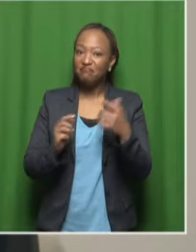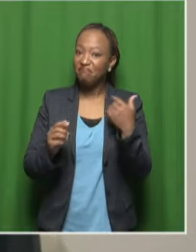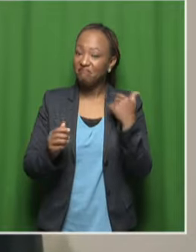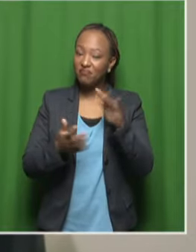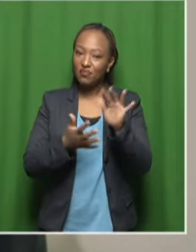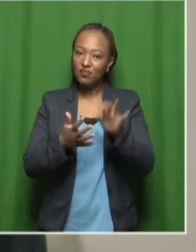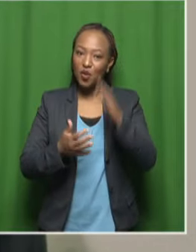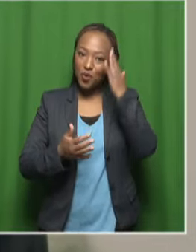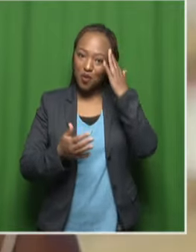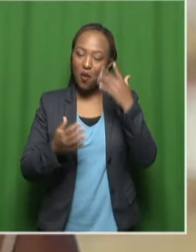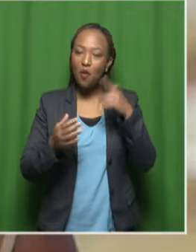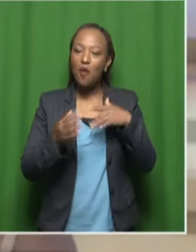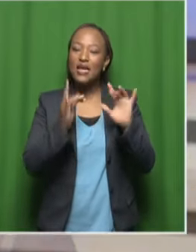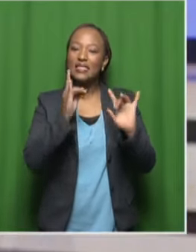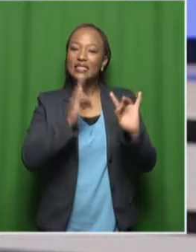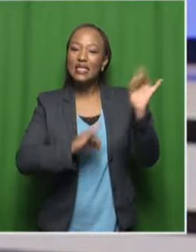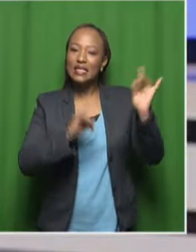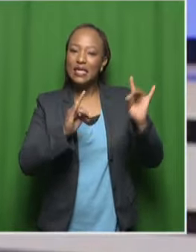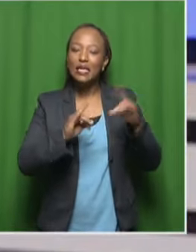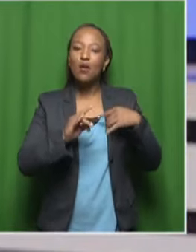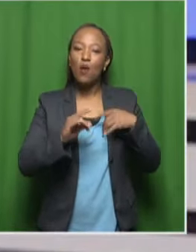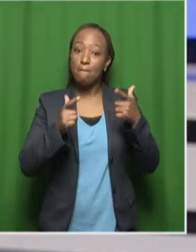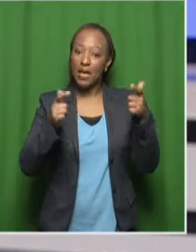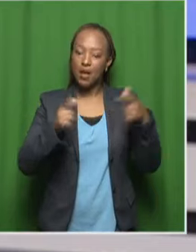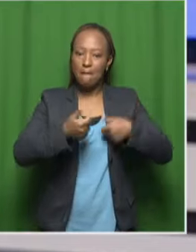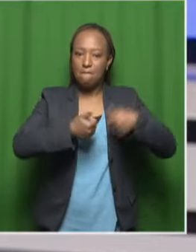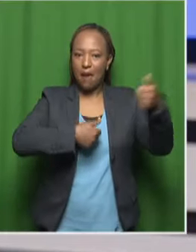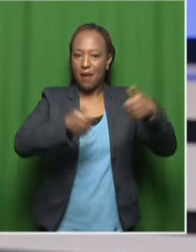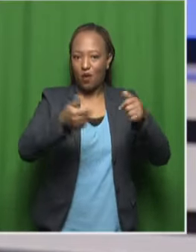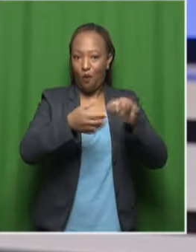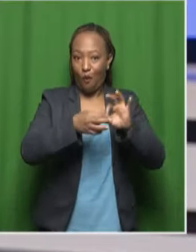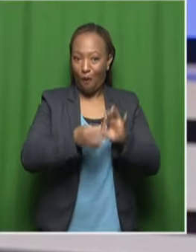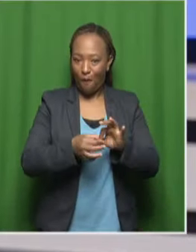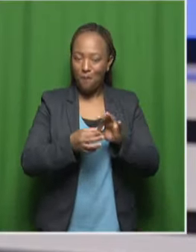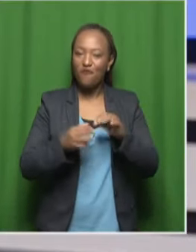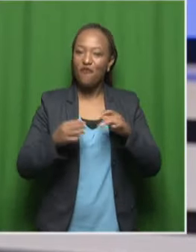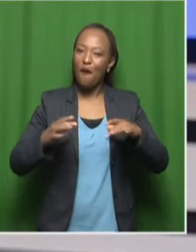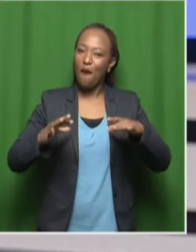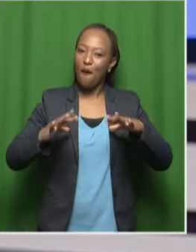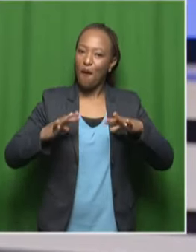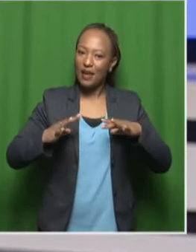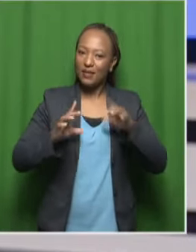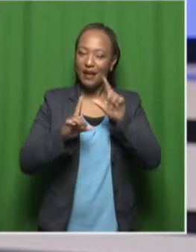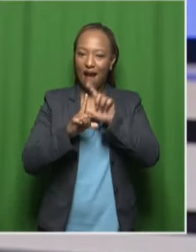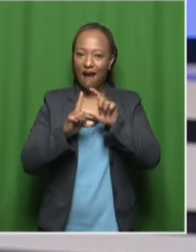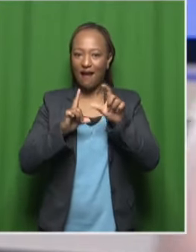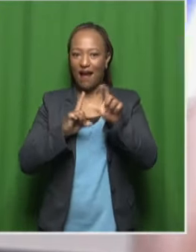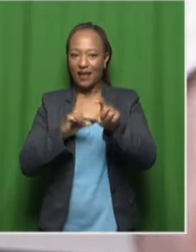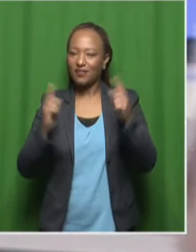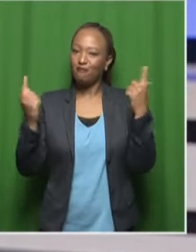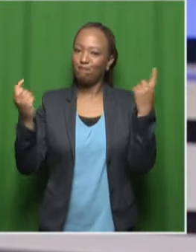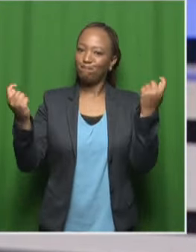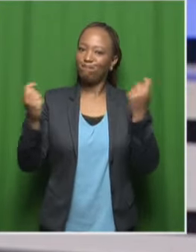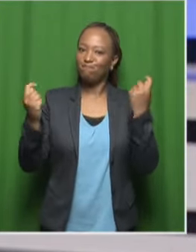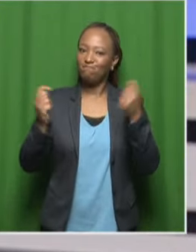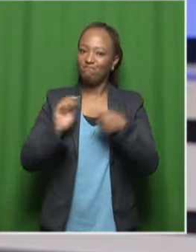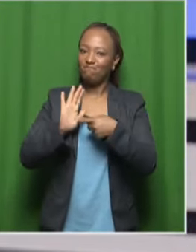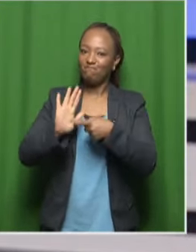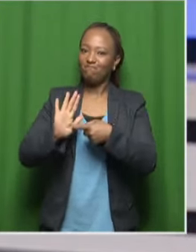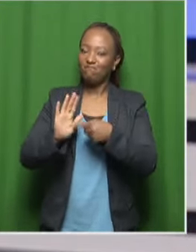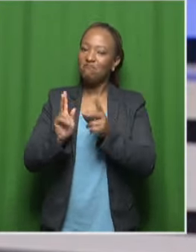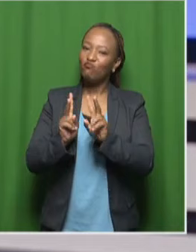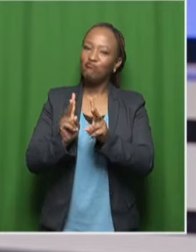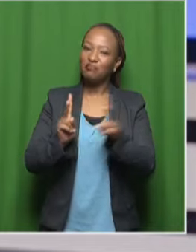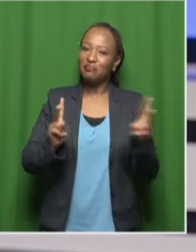leaving the big cities to go back home for the festive holidays. It's a celebration of our culture, a showcase of our talent with a story that resonates with many.